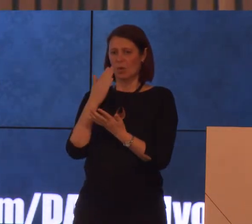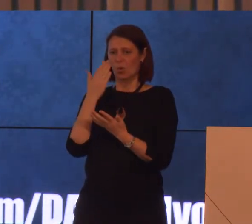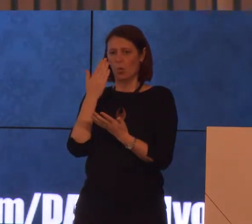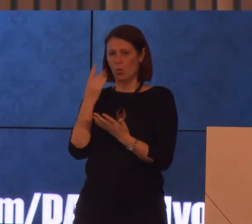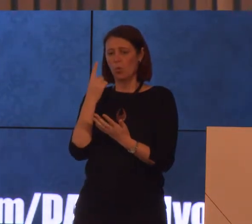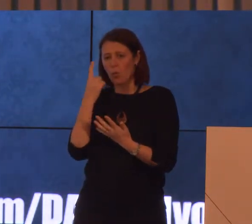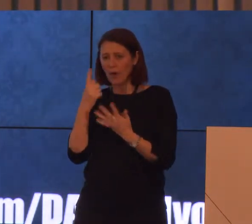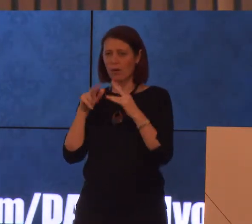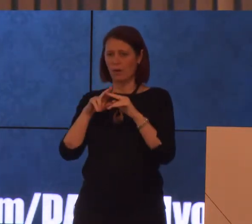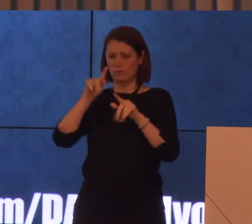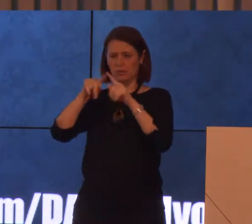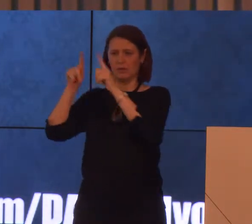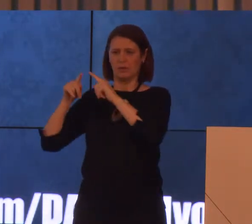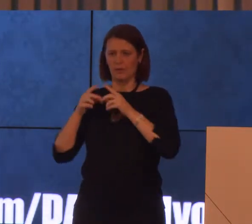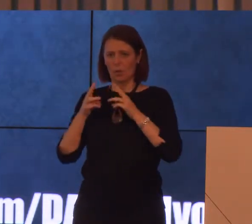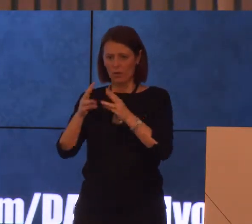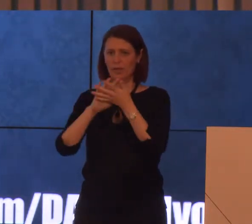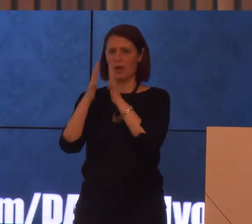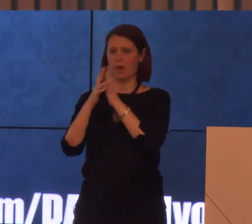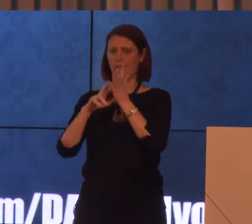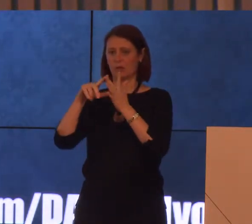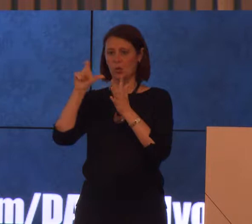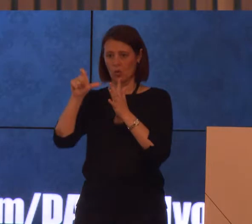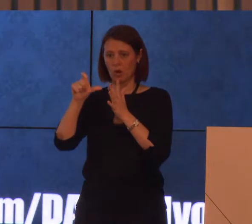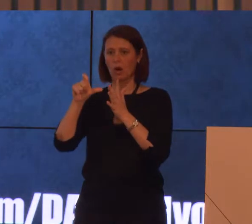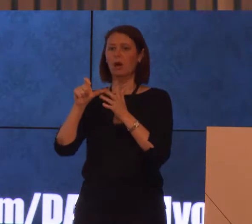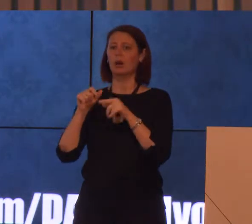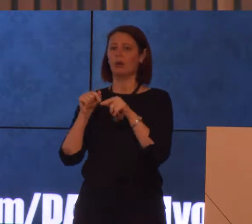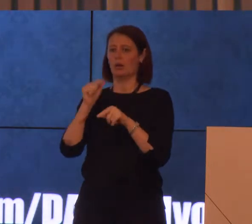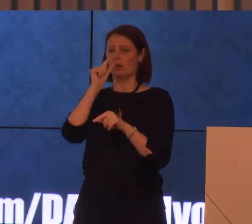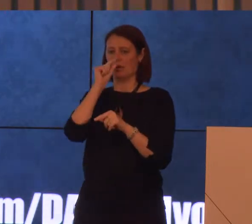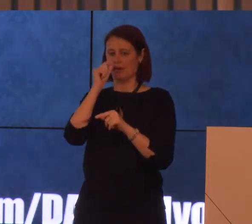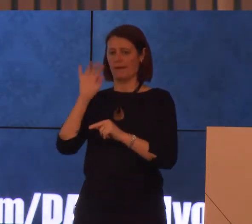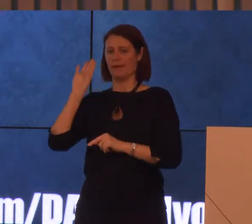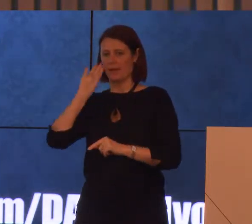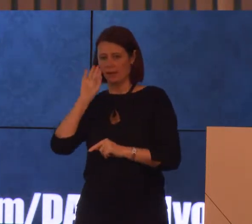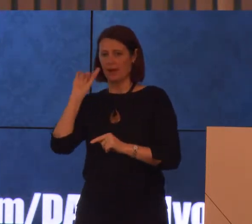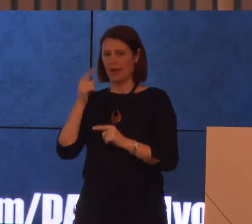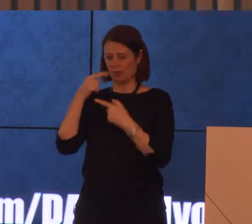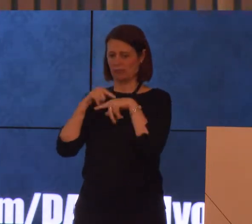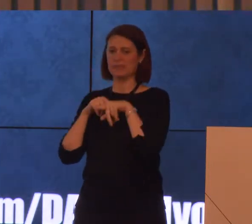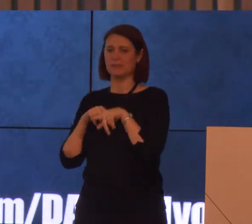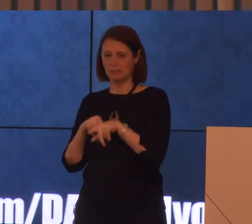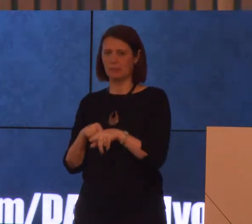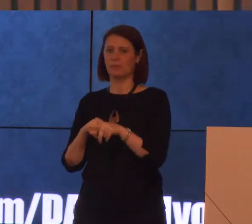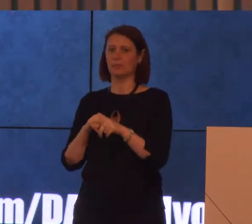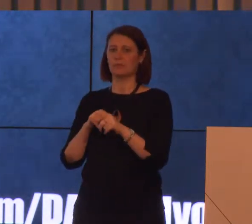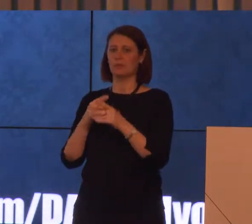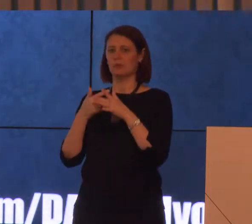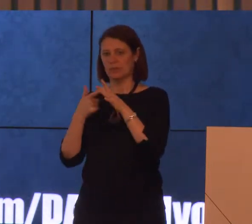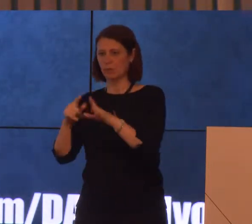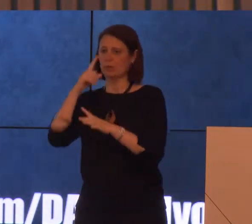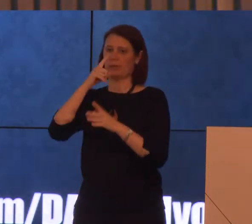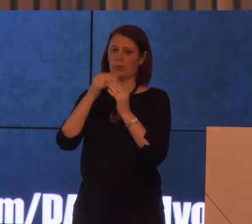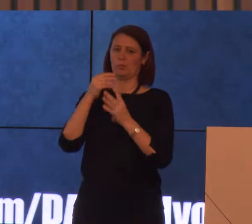varied ways that indeed the state of Victoria is seeking to hear and respond to the voices of people with